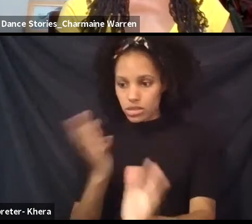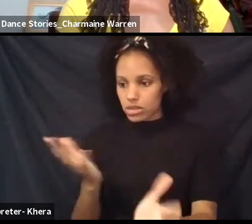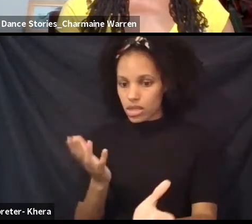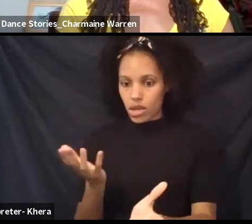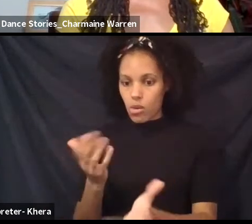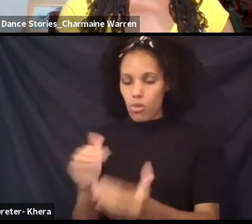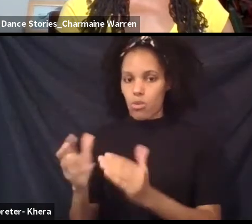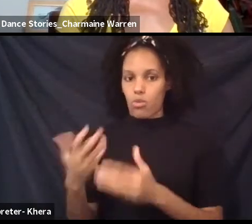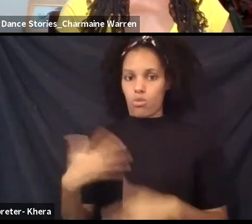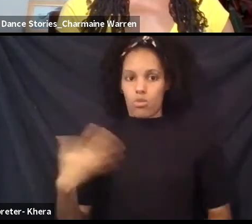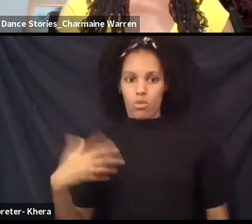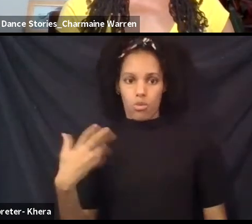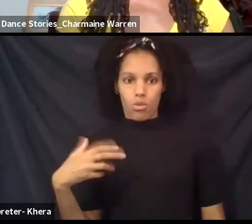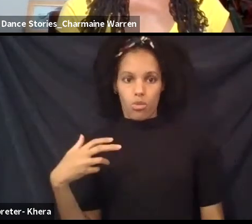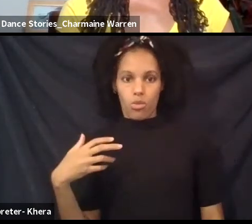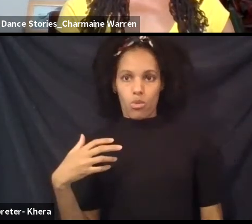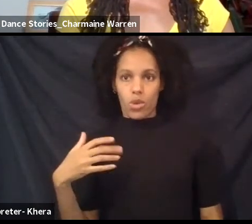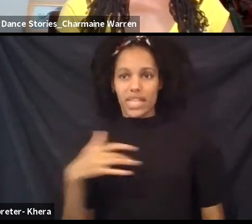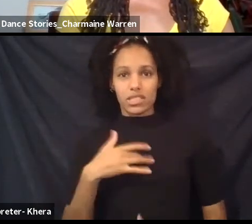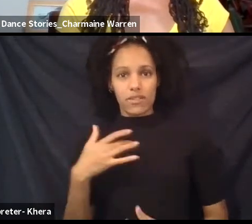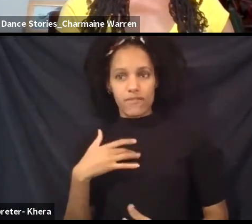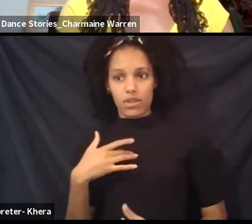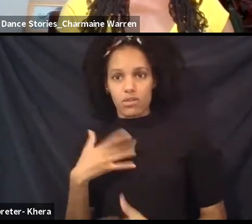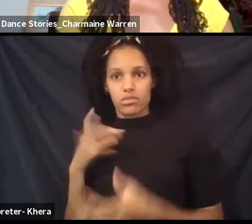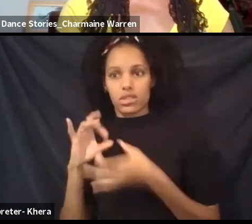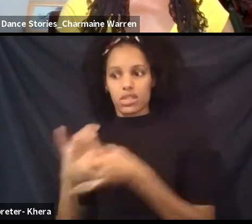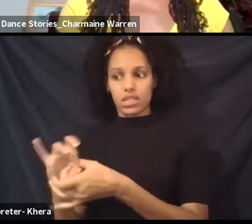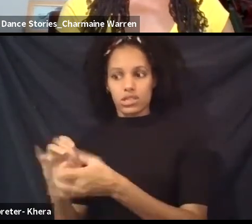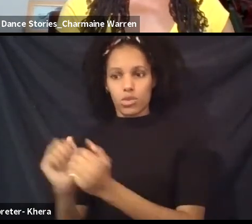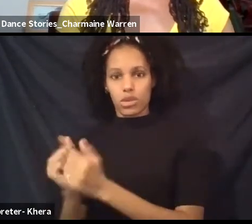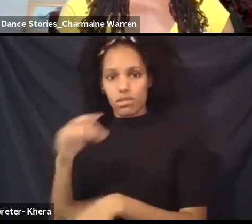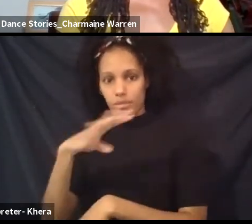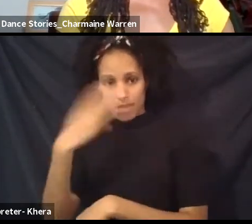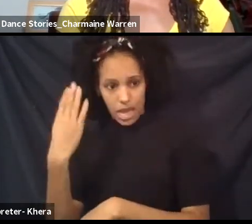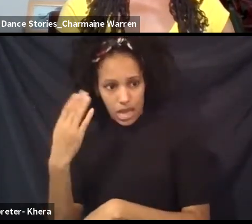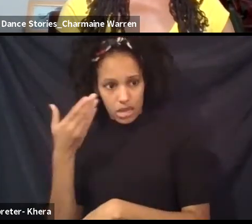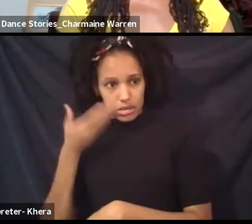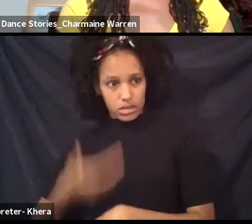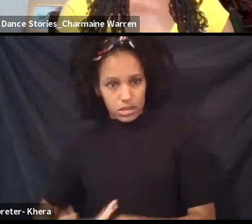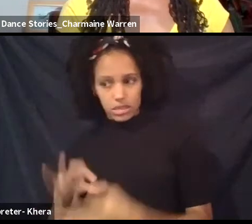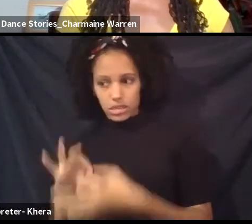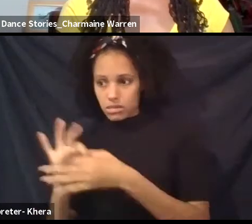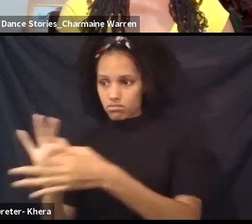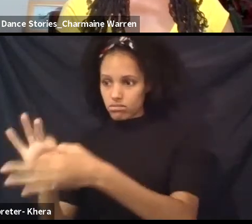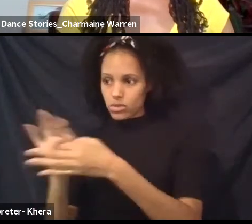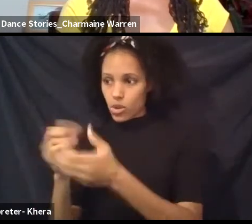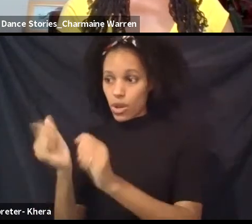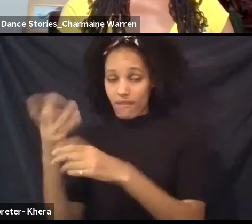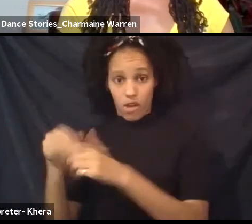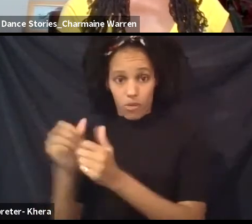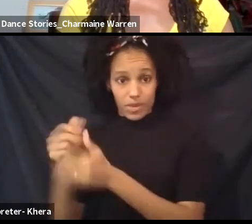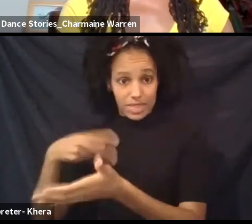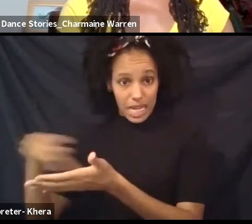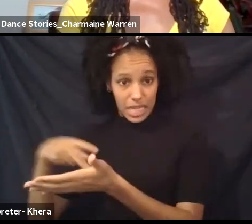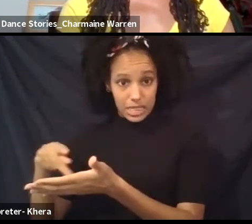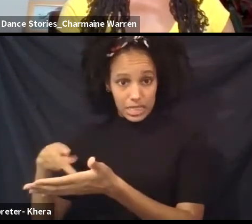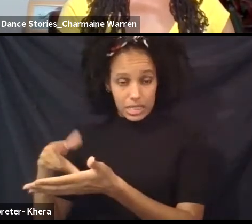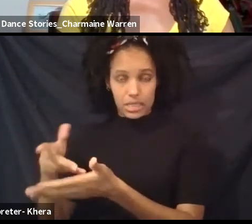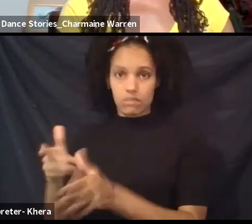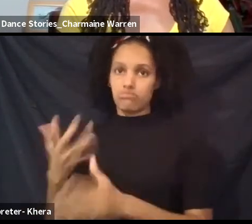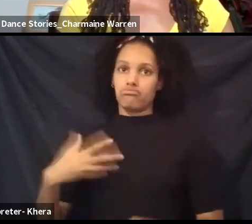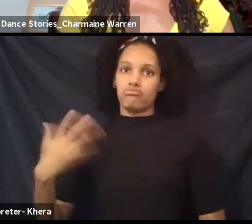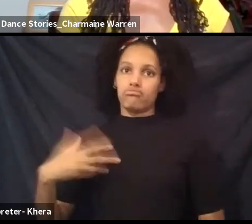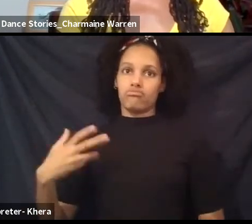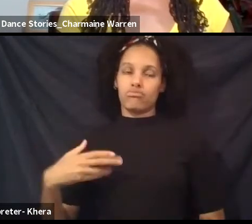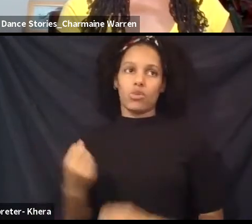information in my body around blackness and black dance. So what's important for me was